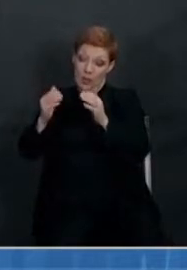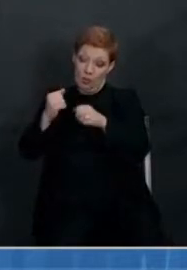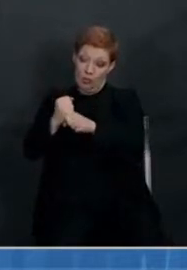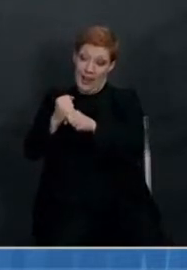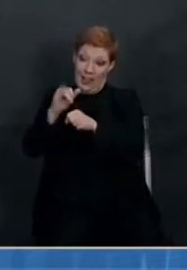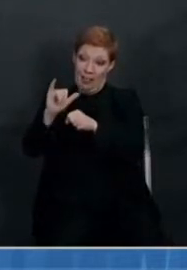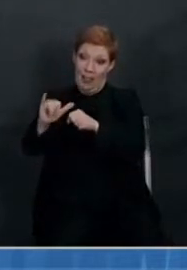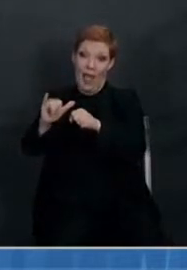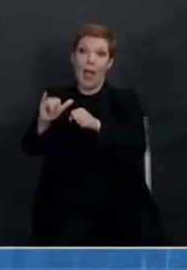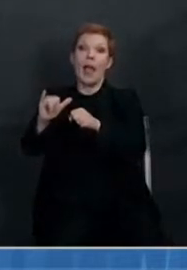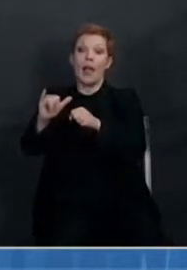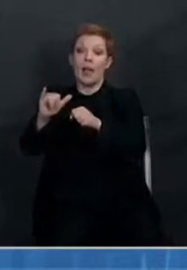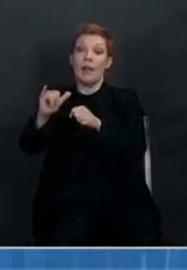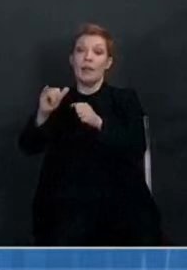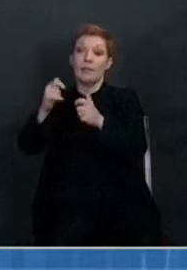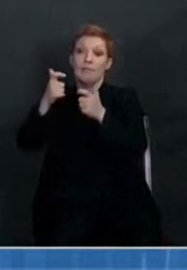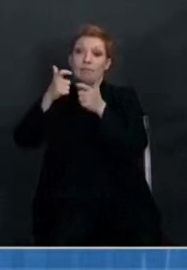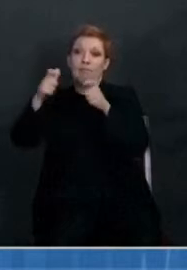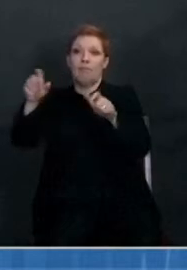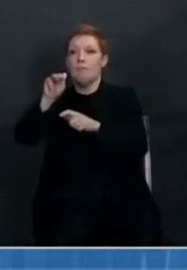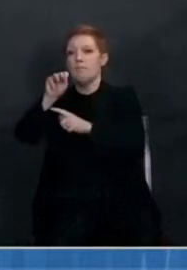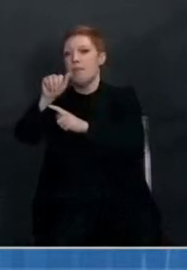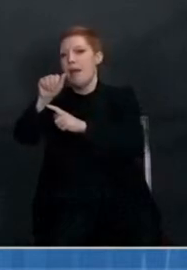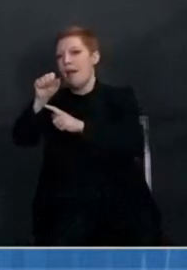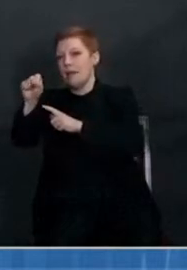of these tests out there.